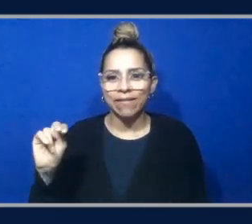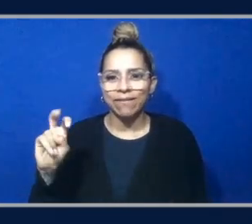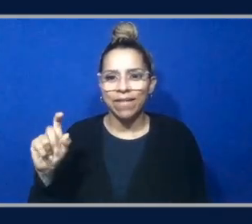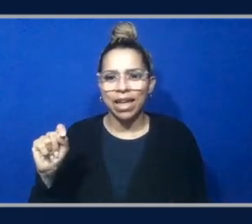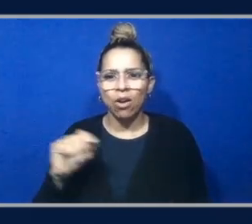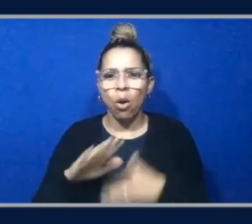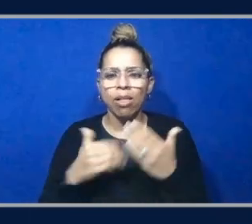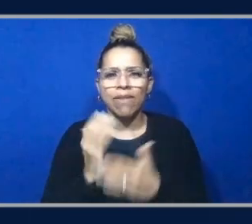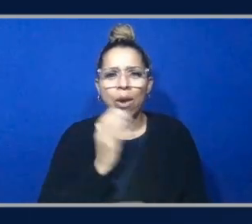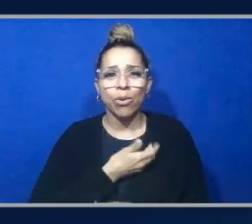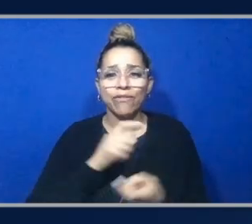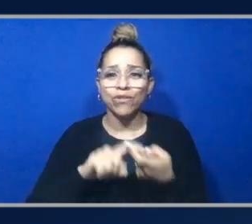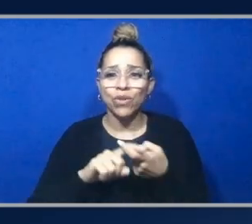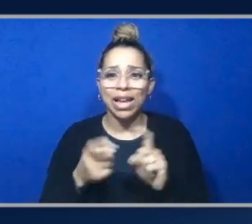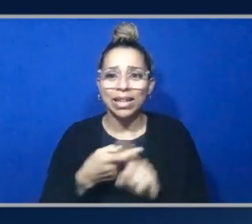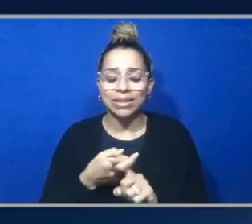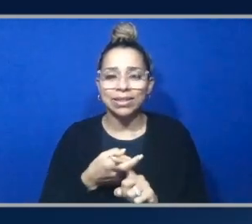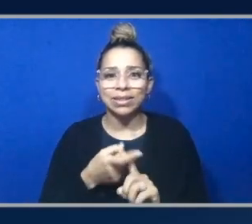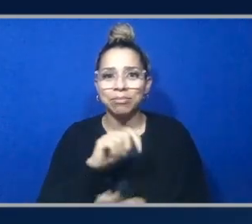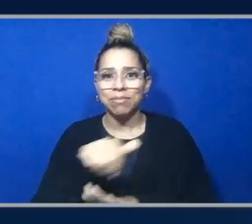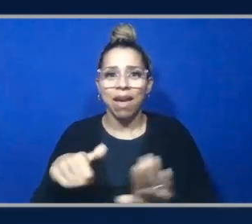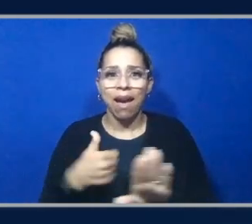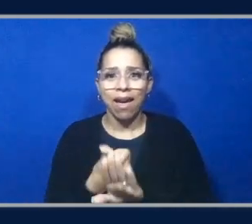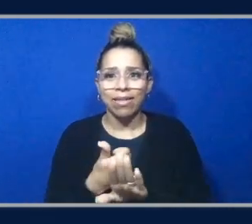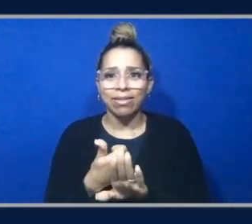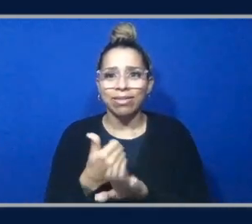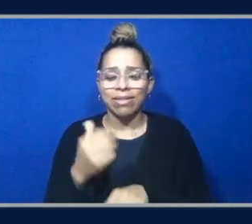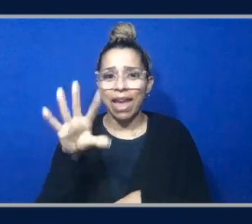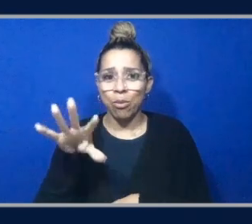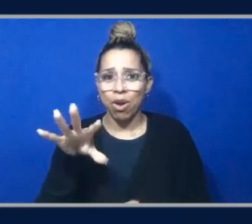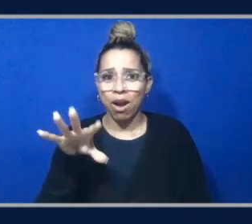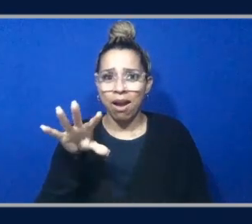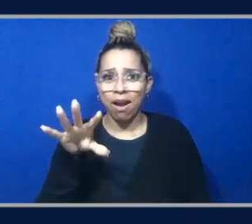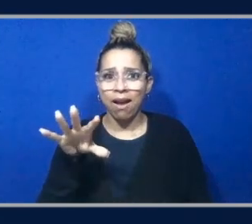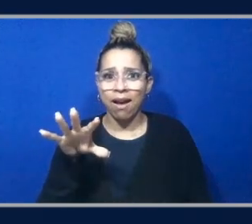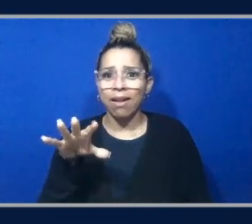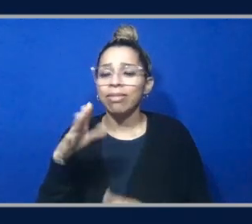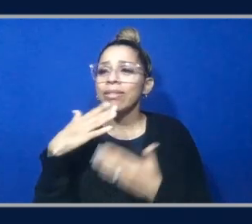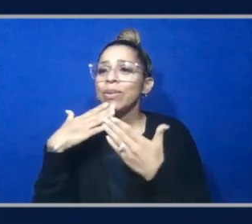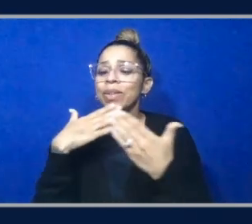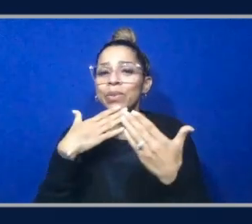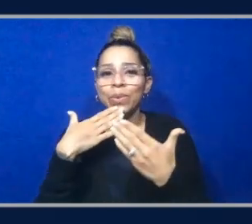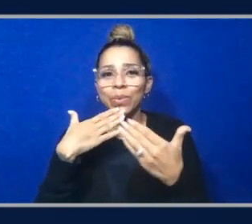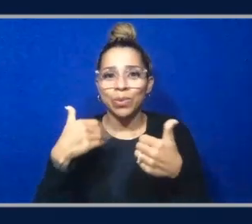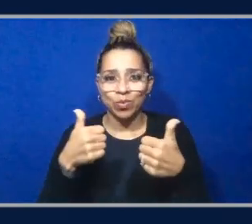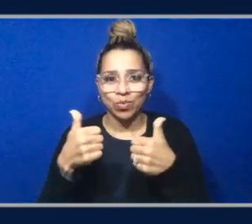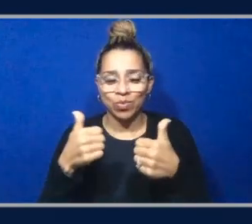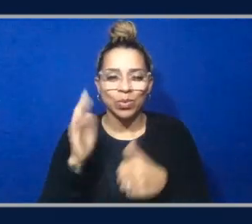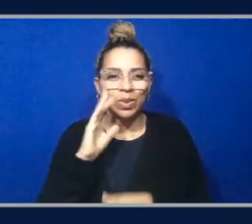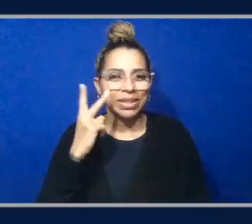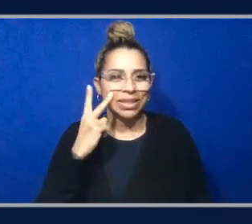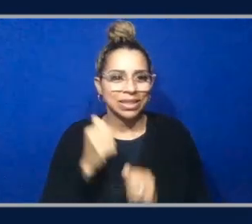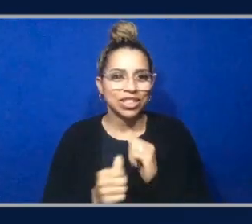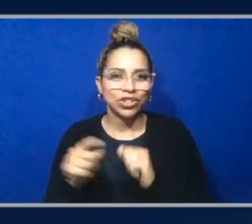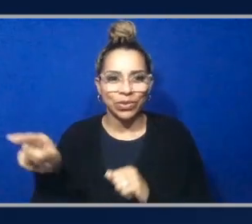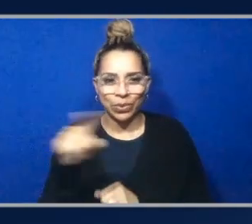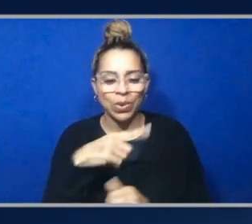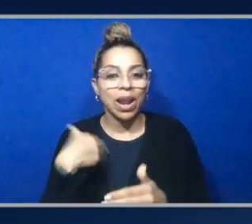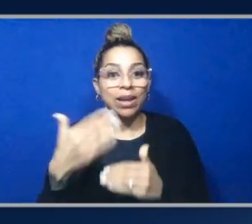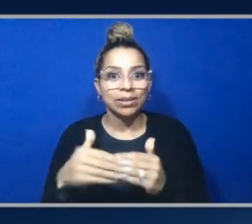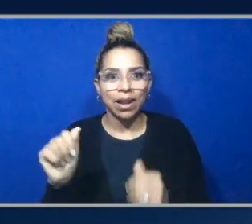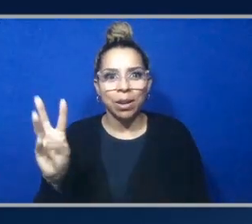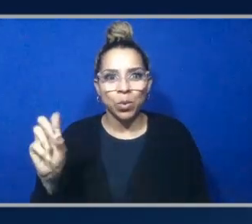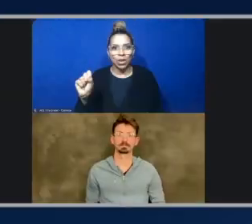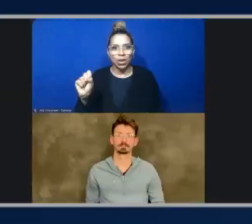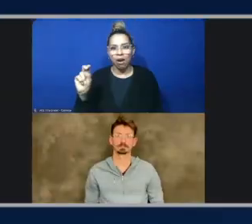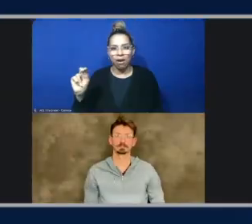all of you watching live. Thank you, crew. Thank you, all of you. So thank you. We will see each of you next with AWS on air. Complete